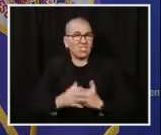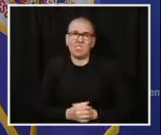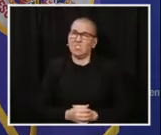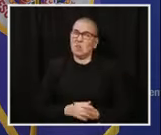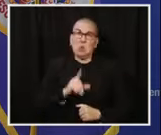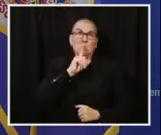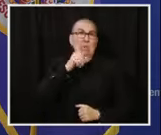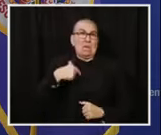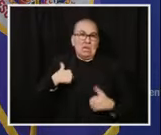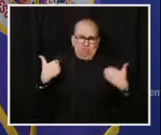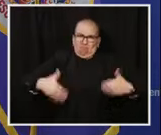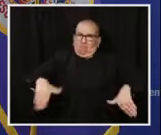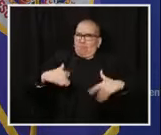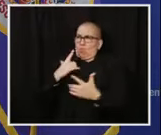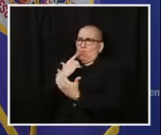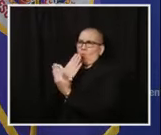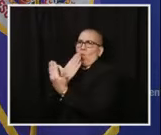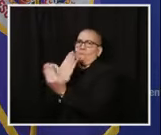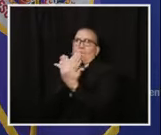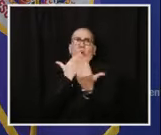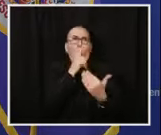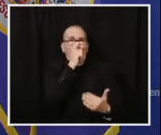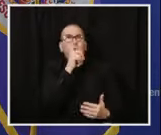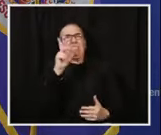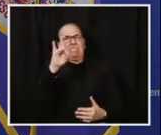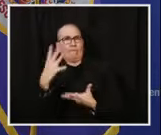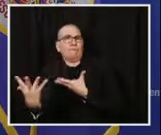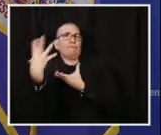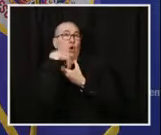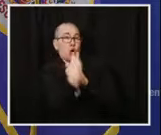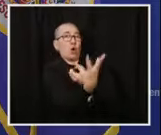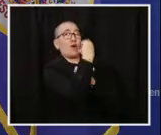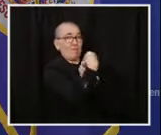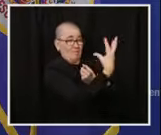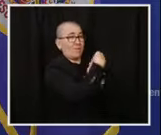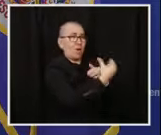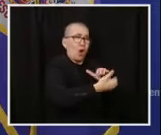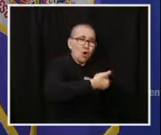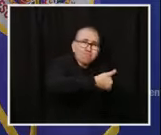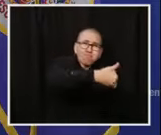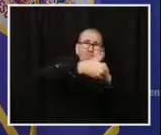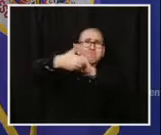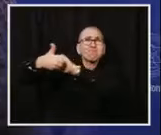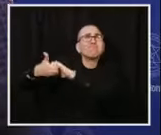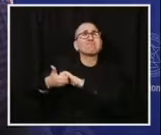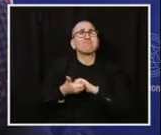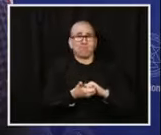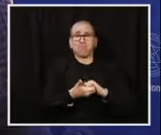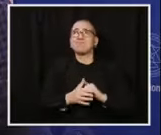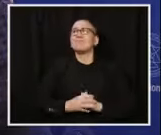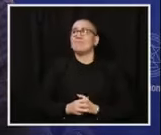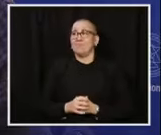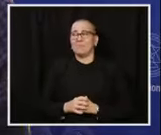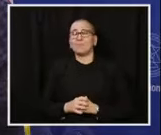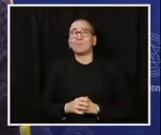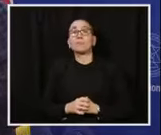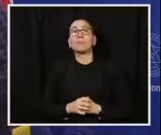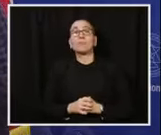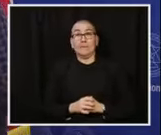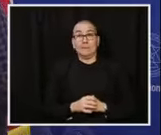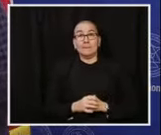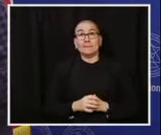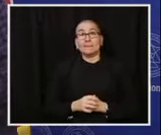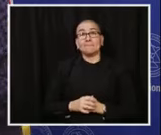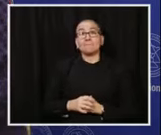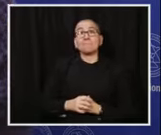local public health in addition to the state health department. A lot of progress has been made here. This work on